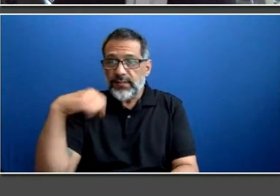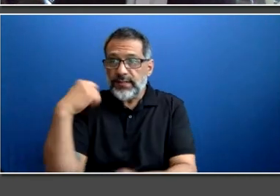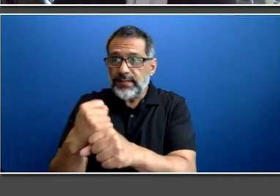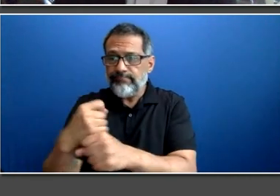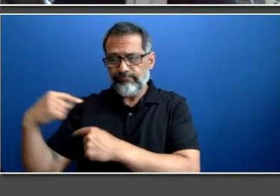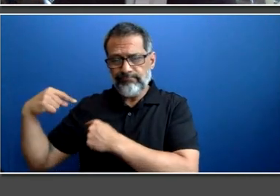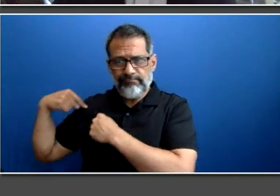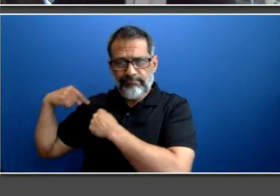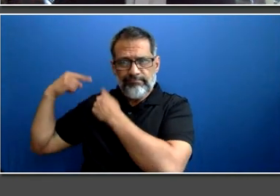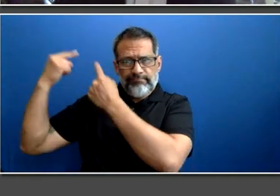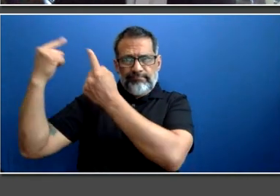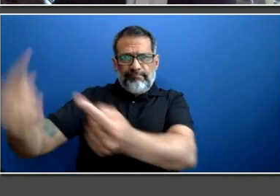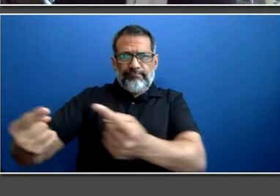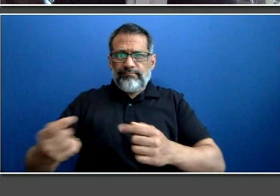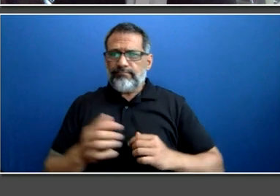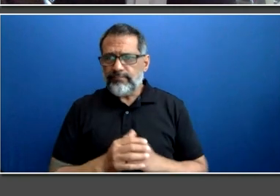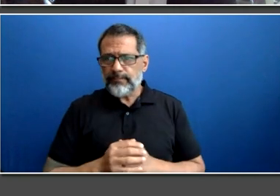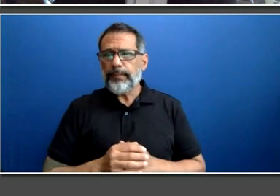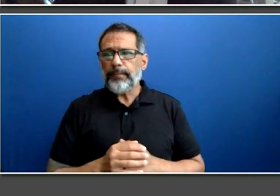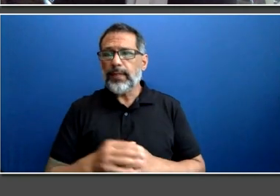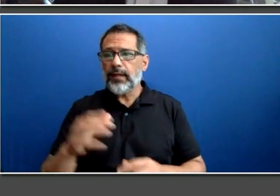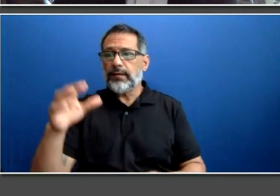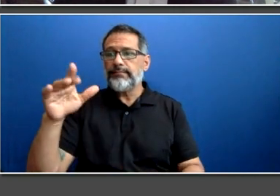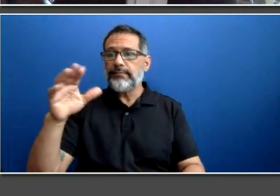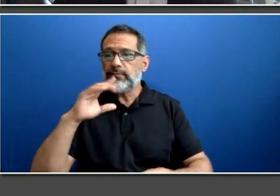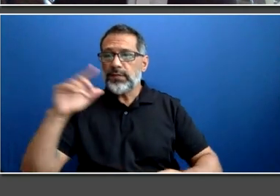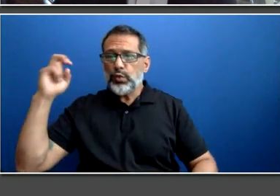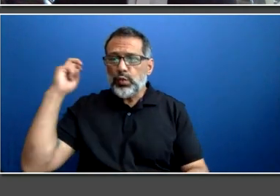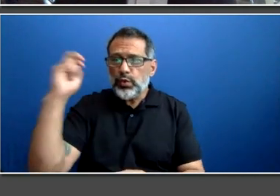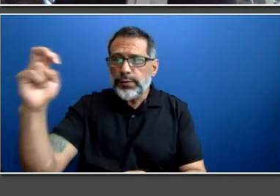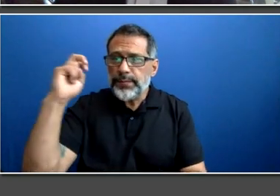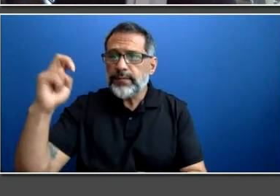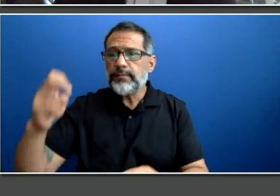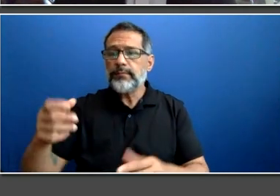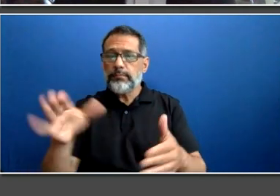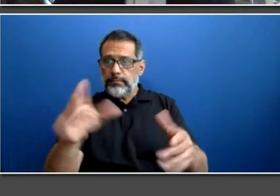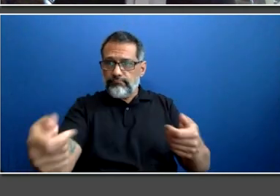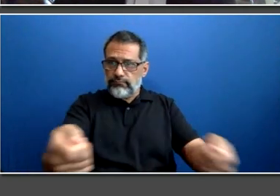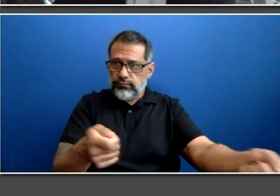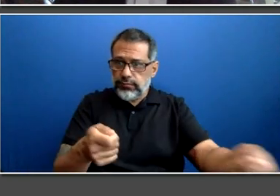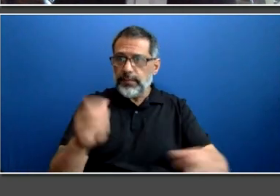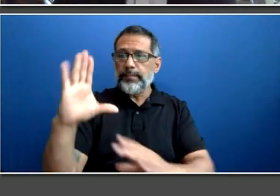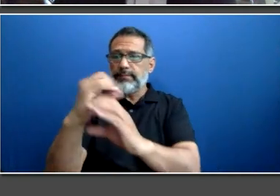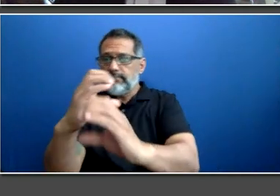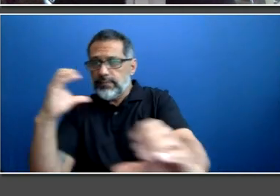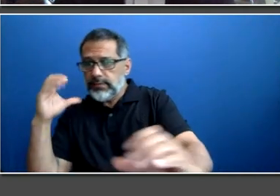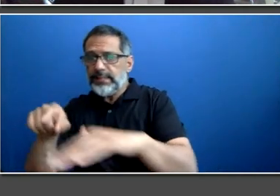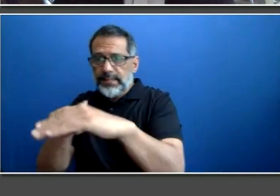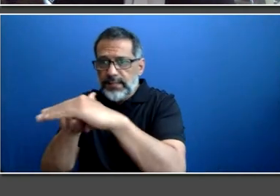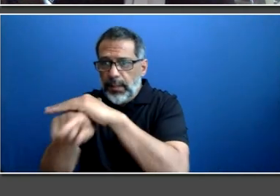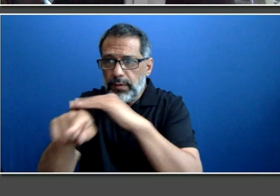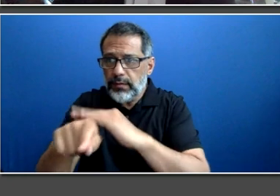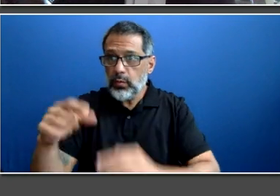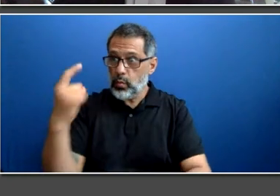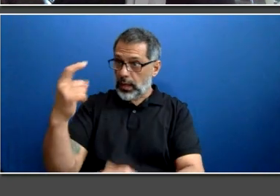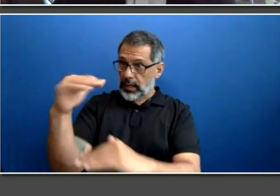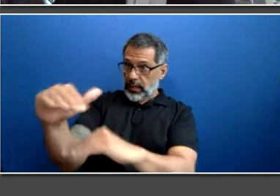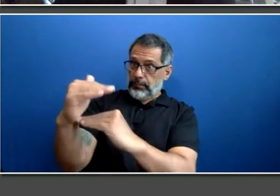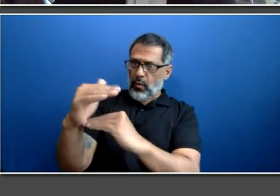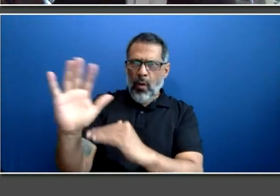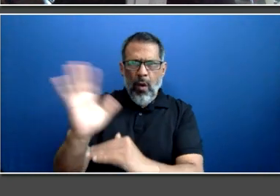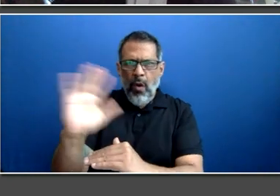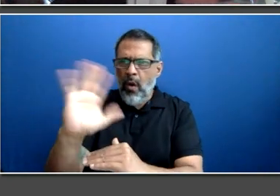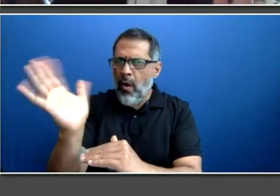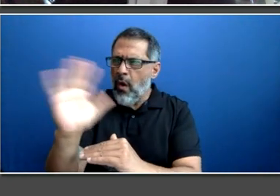more than just about bus drivers and train operators, right? We have opportunities in engineering and law and construction, IT and human